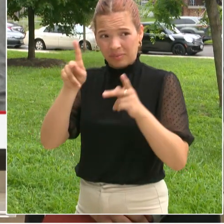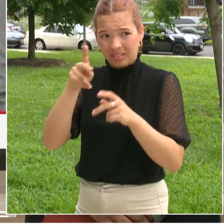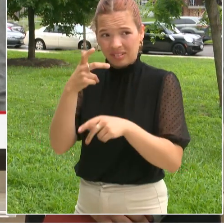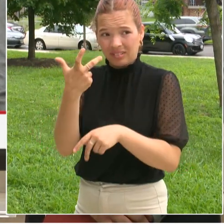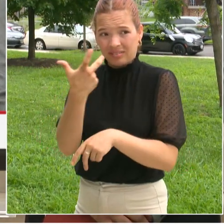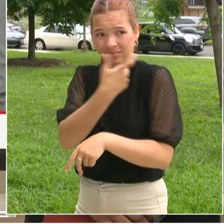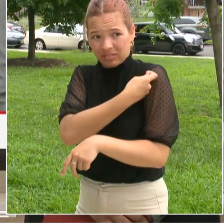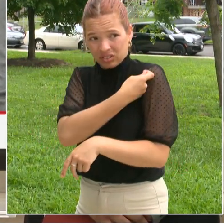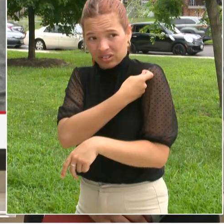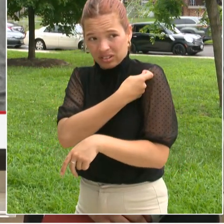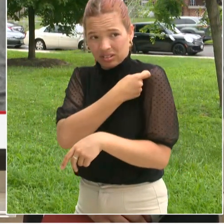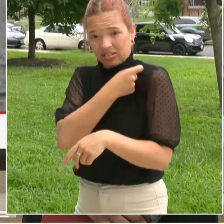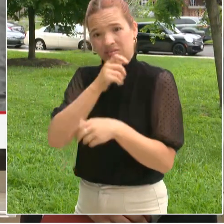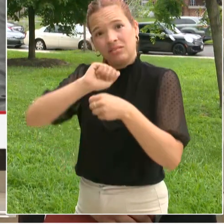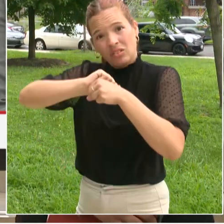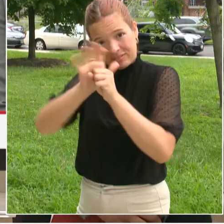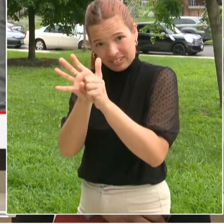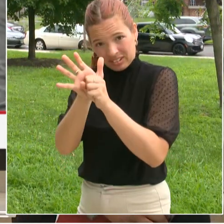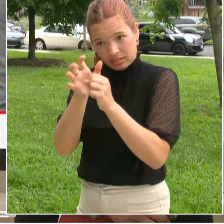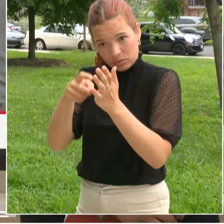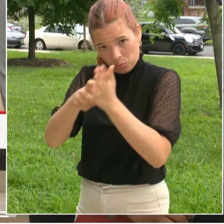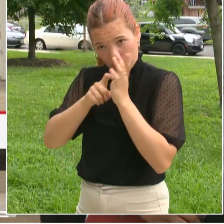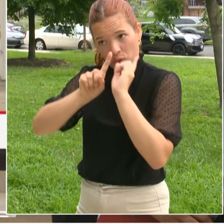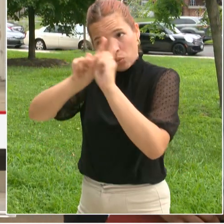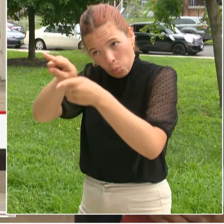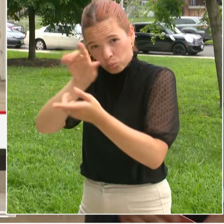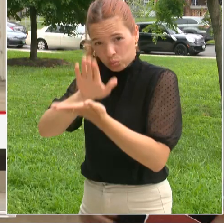that is correct. Okay yeah thank you.